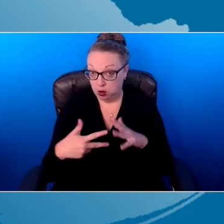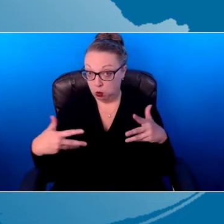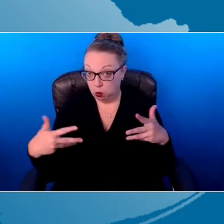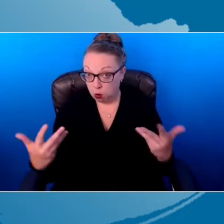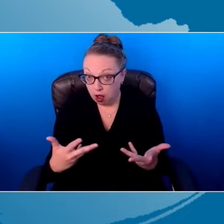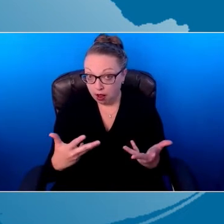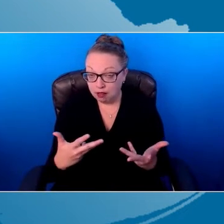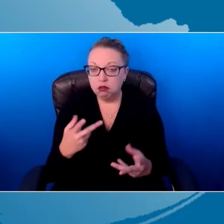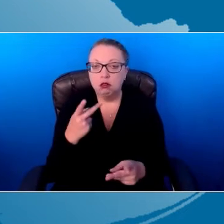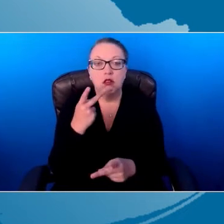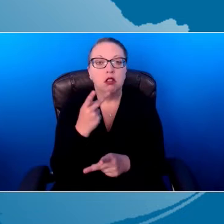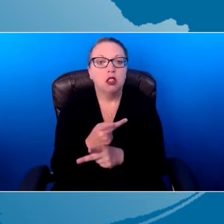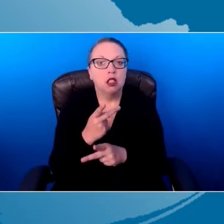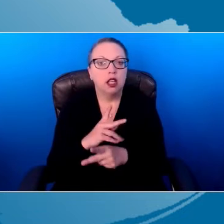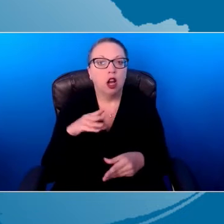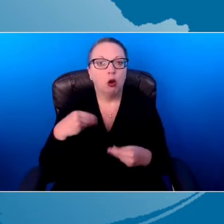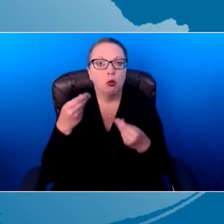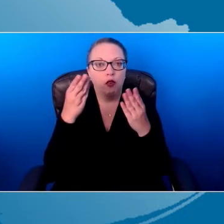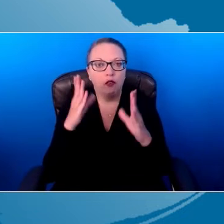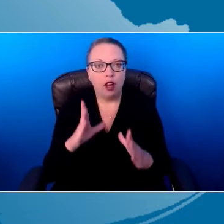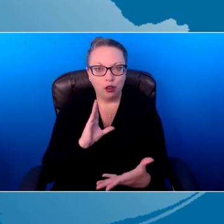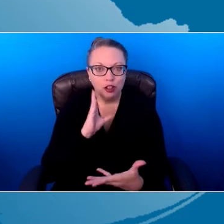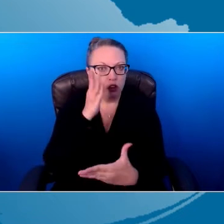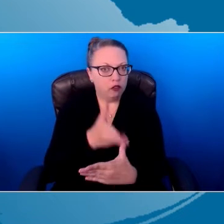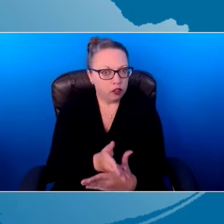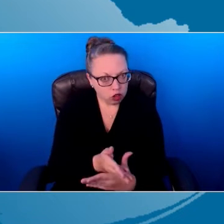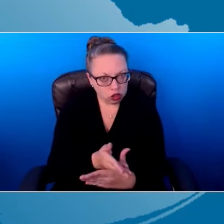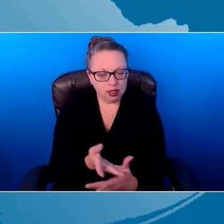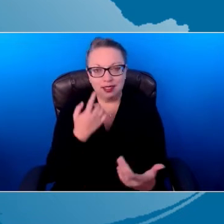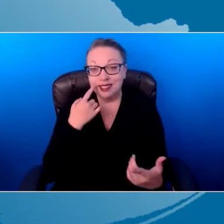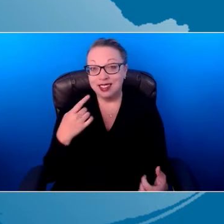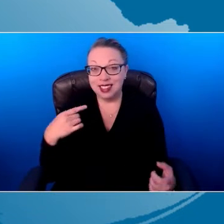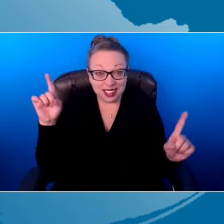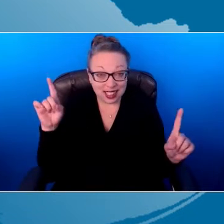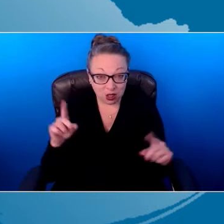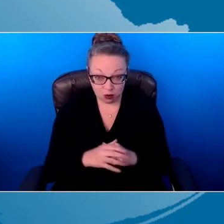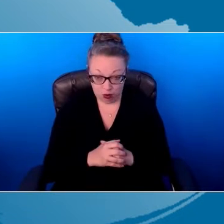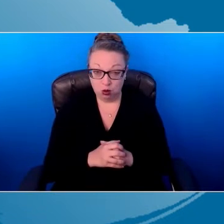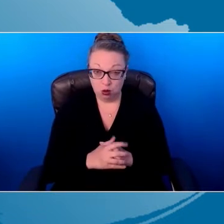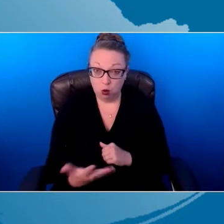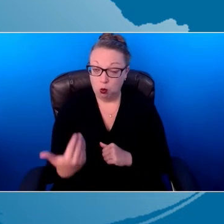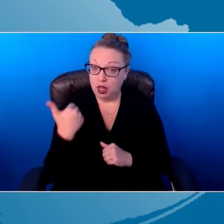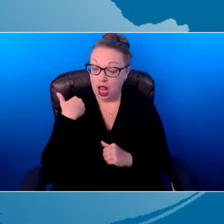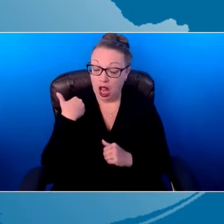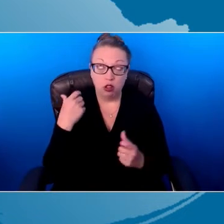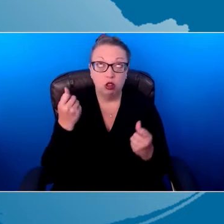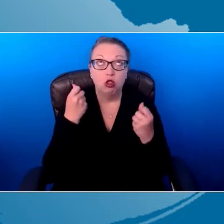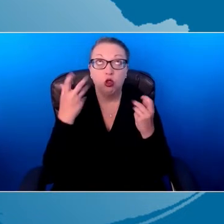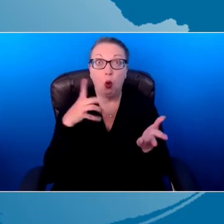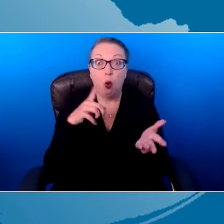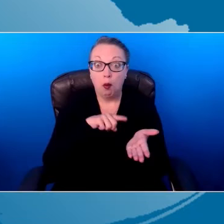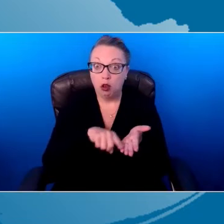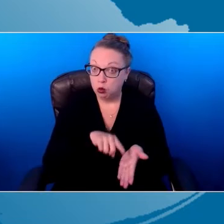We have a mountain of research evidence on caregiver implemented interventions. And some are very technical and very